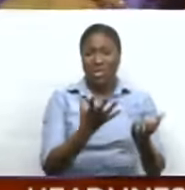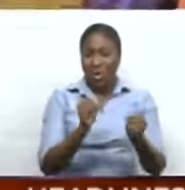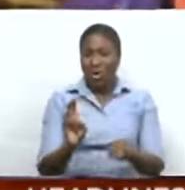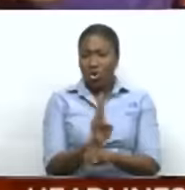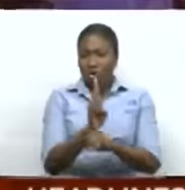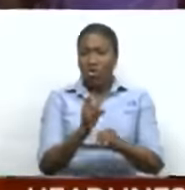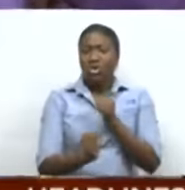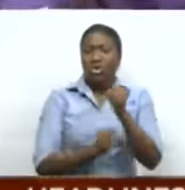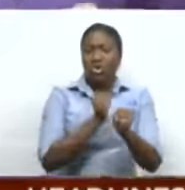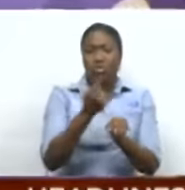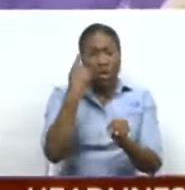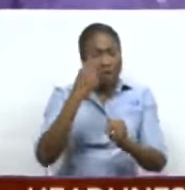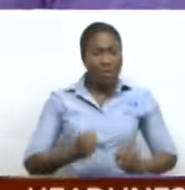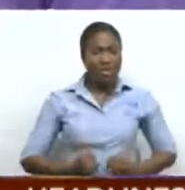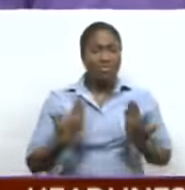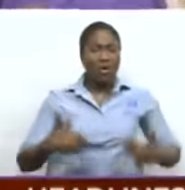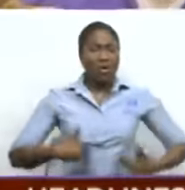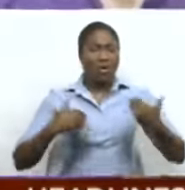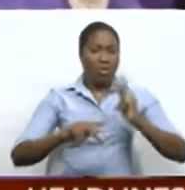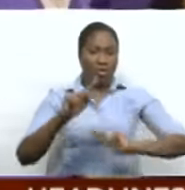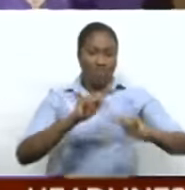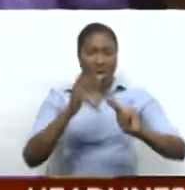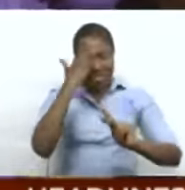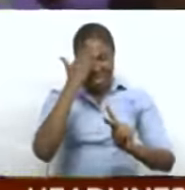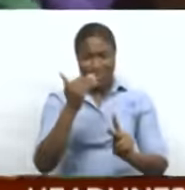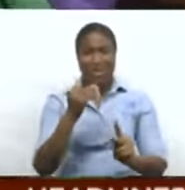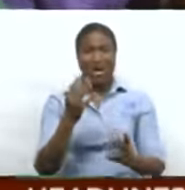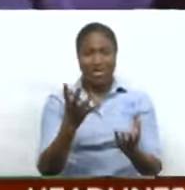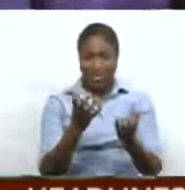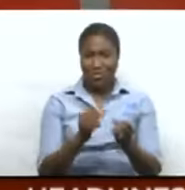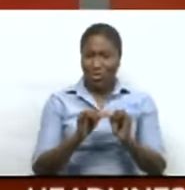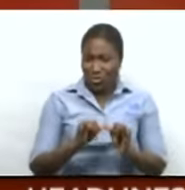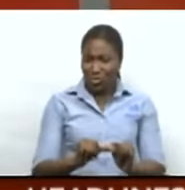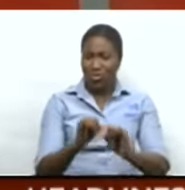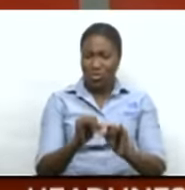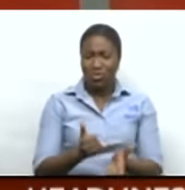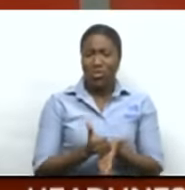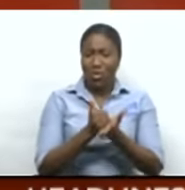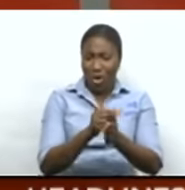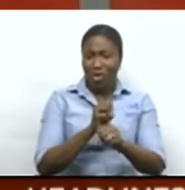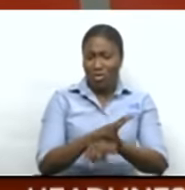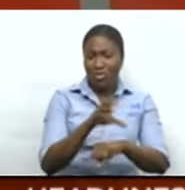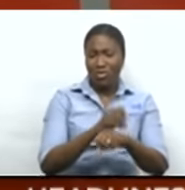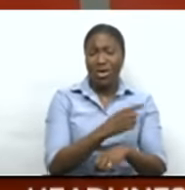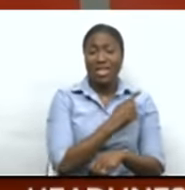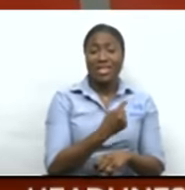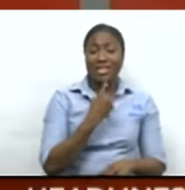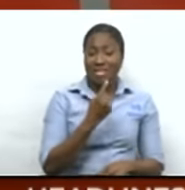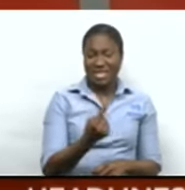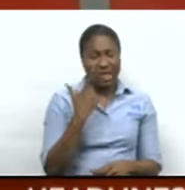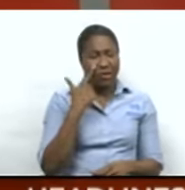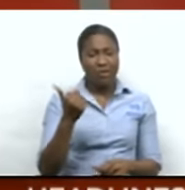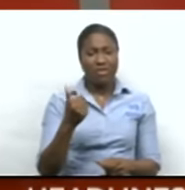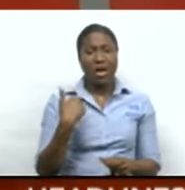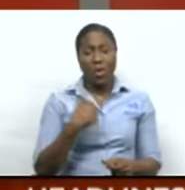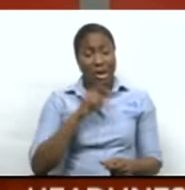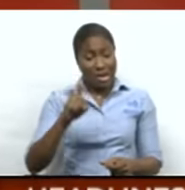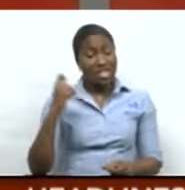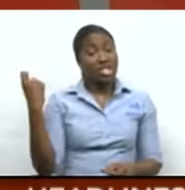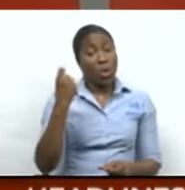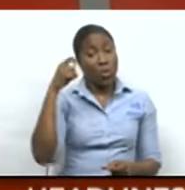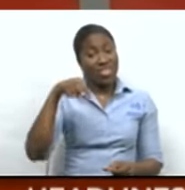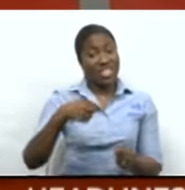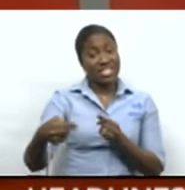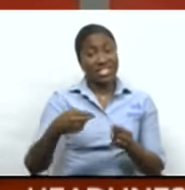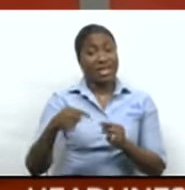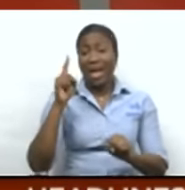to inspire the national community which is why they're determined to stick around in League A. We see it as a game that we need to win or